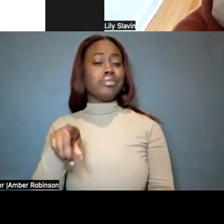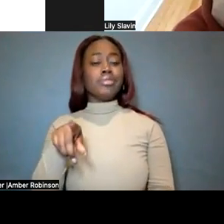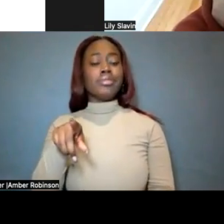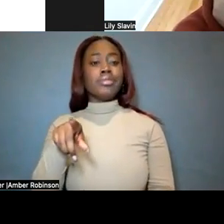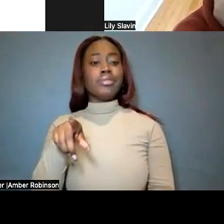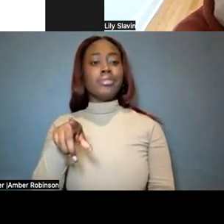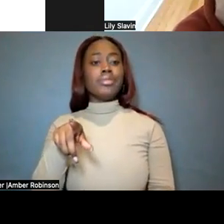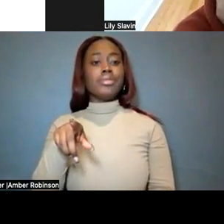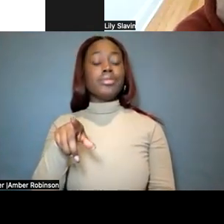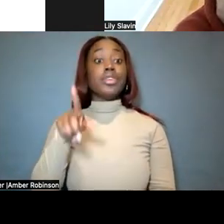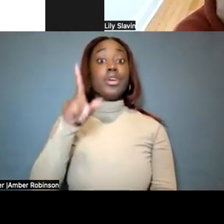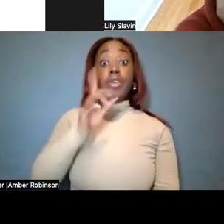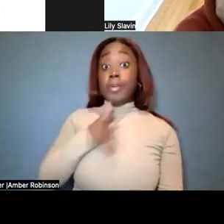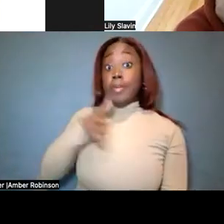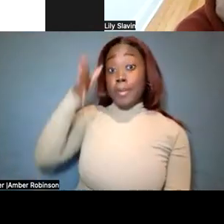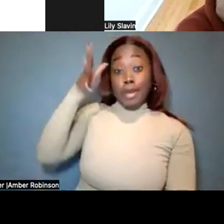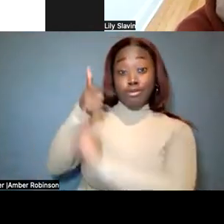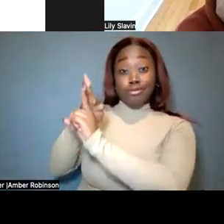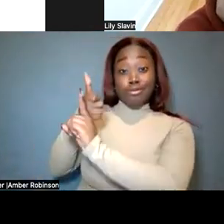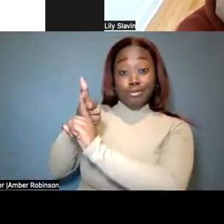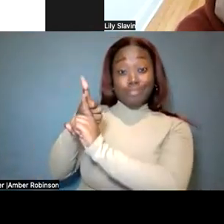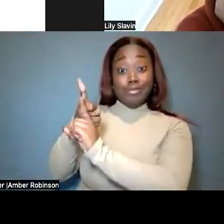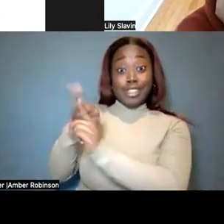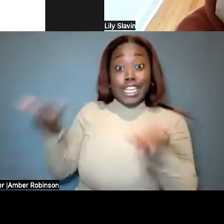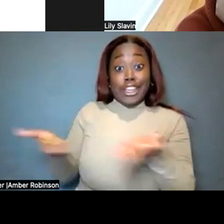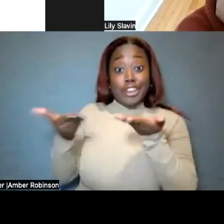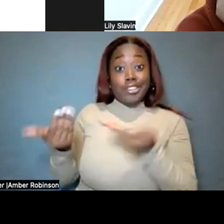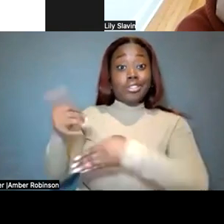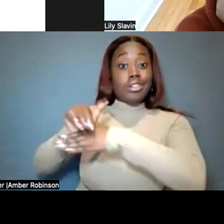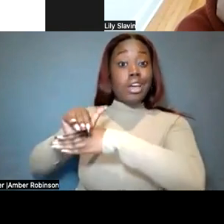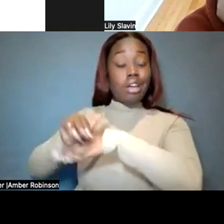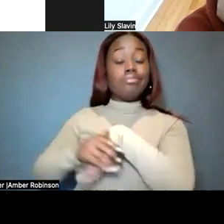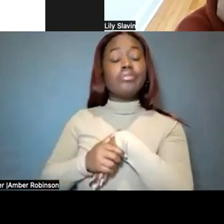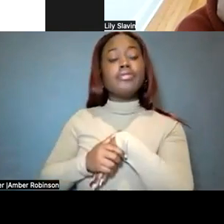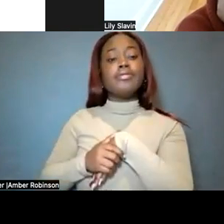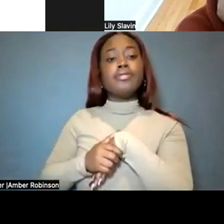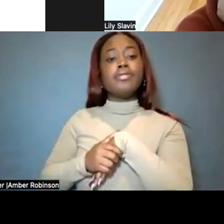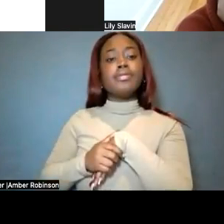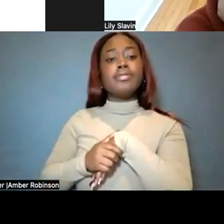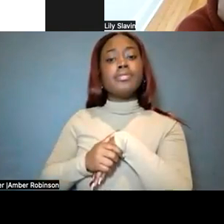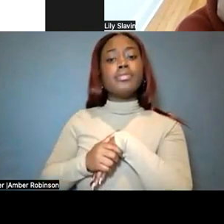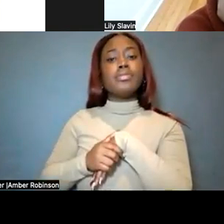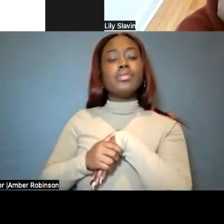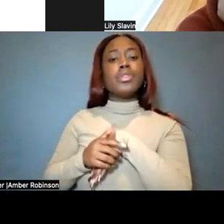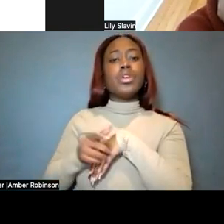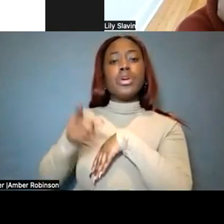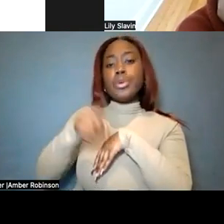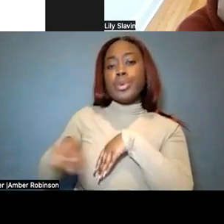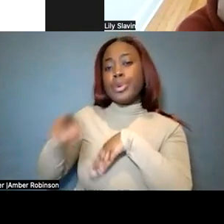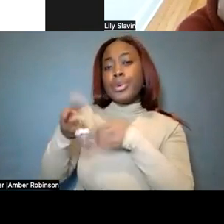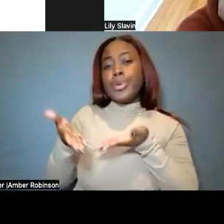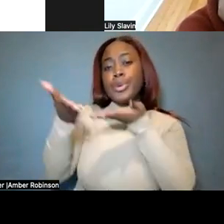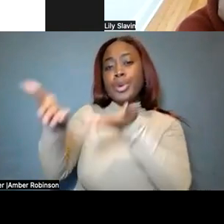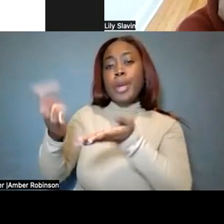so for parents who are on here tonight, what do you recommend when you're